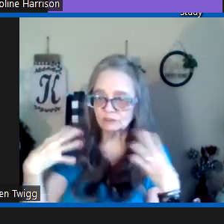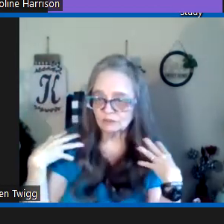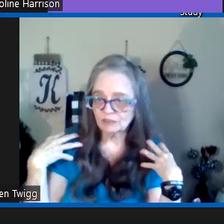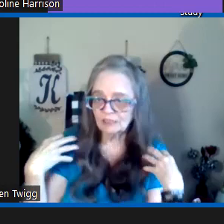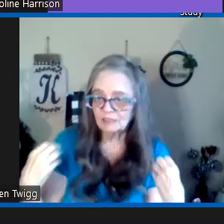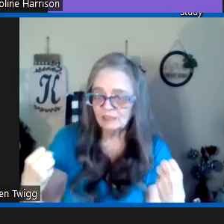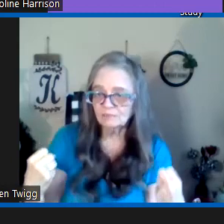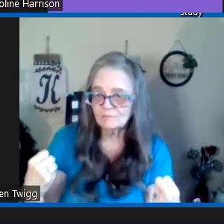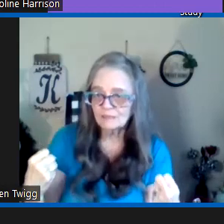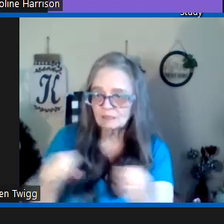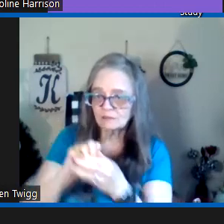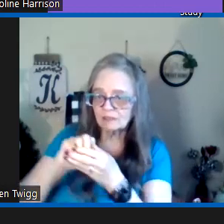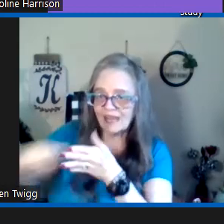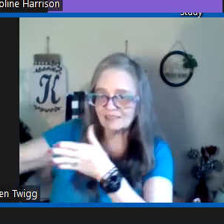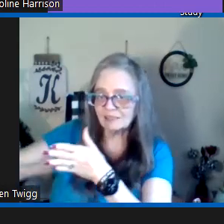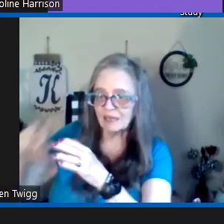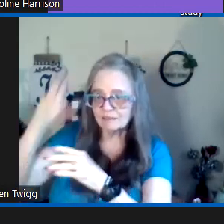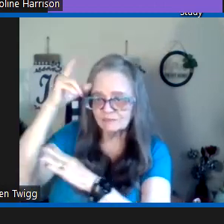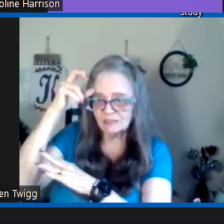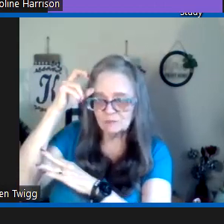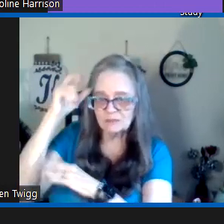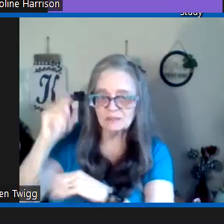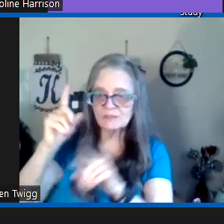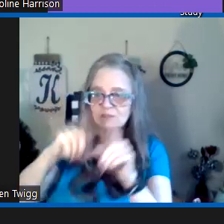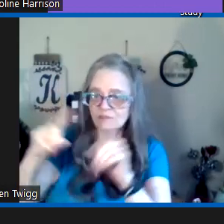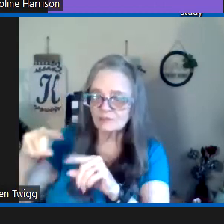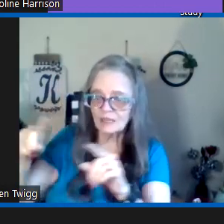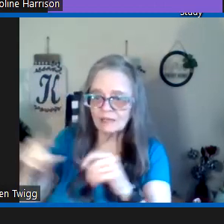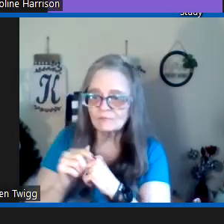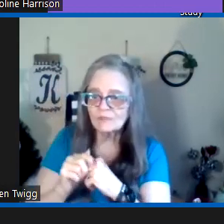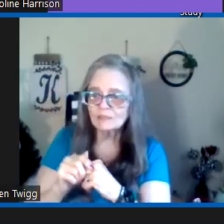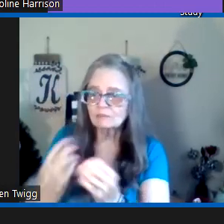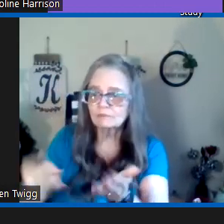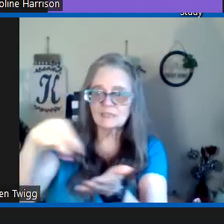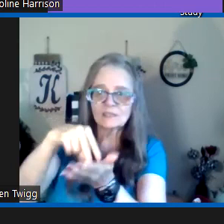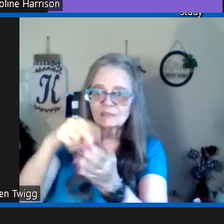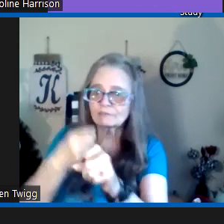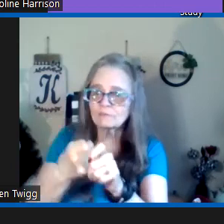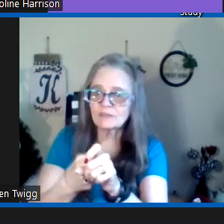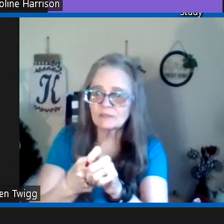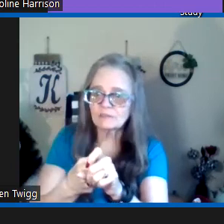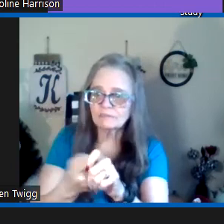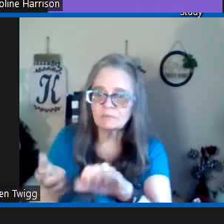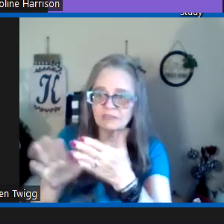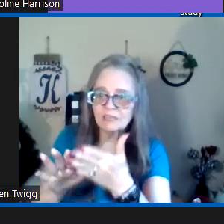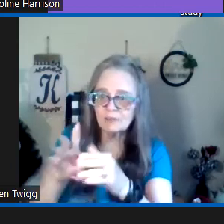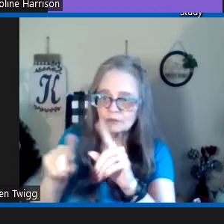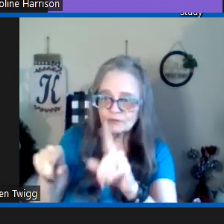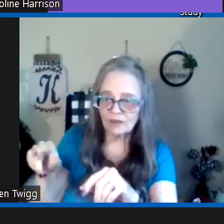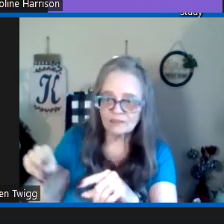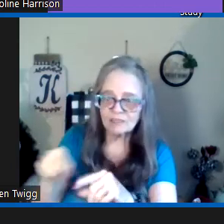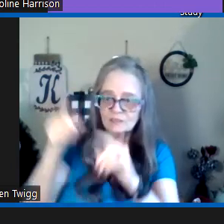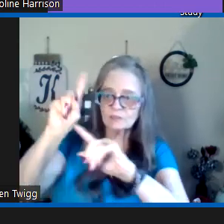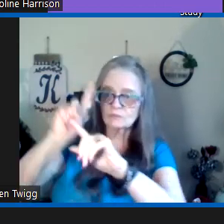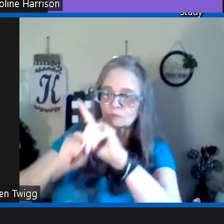includes your healing you're casting out of demons um raising from the from the dead